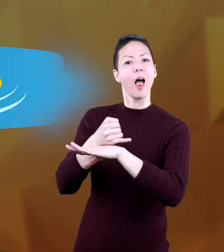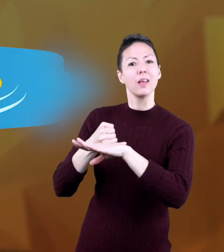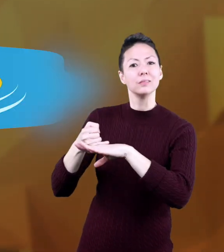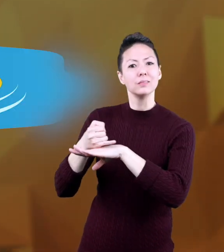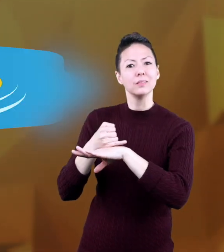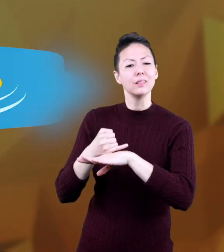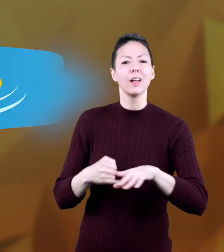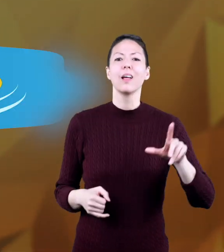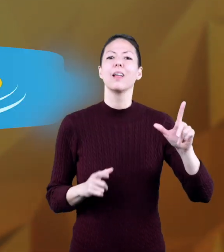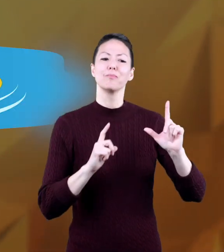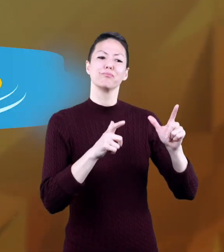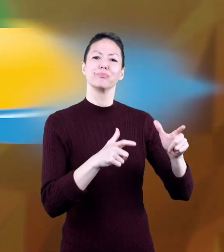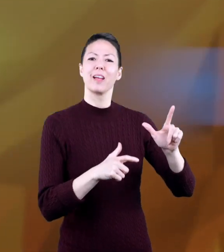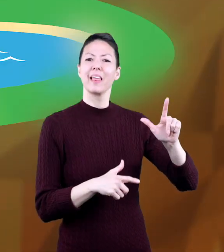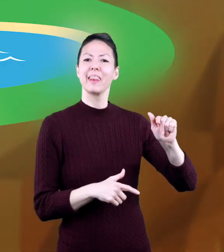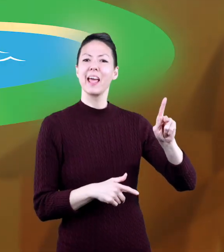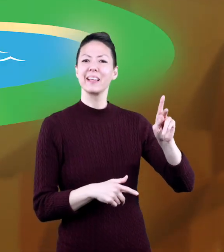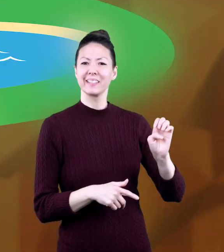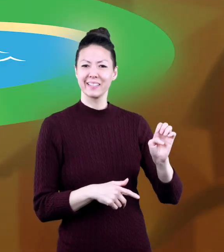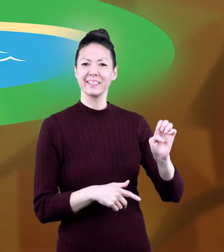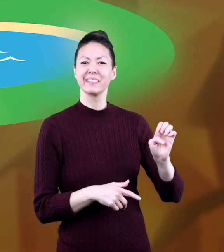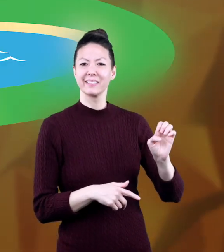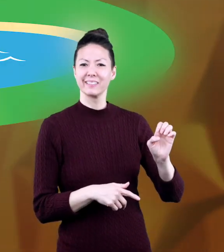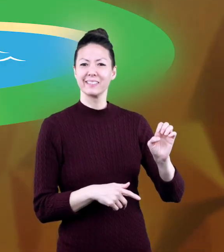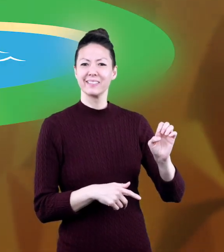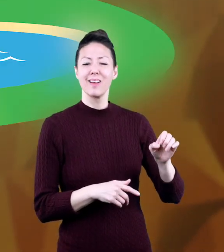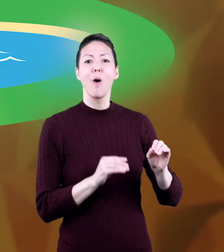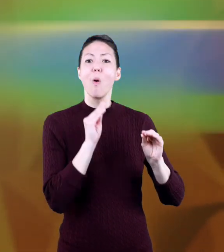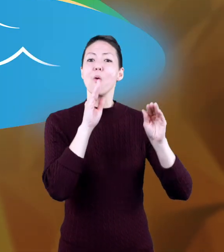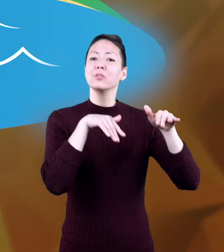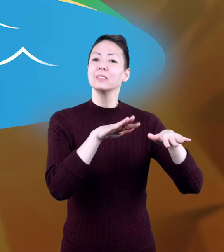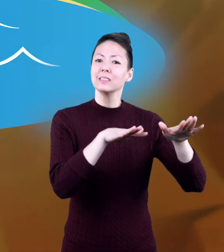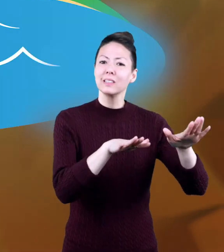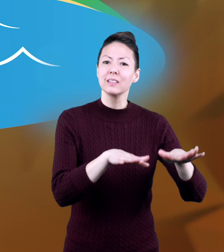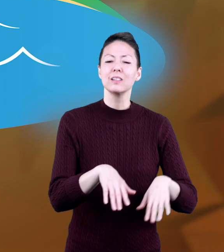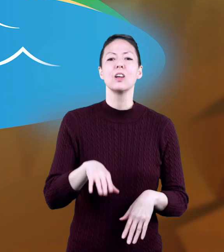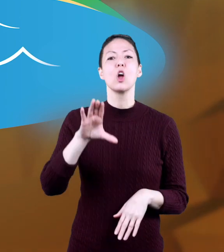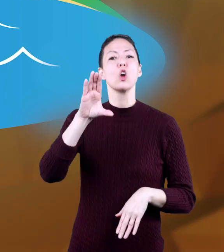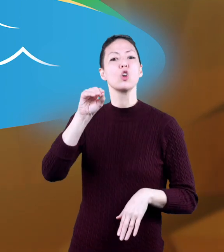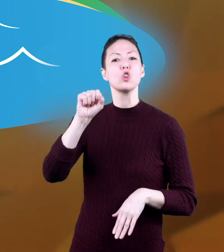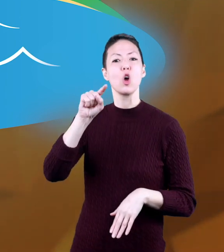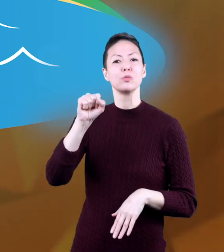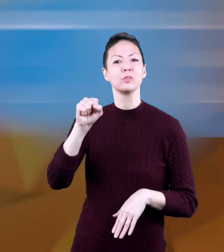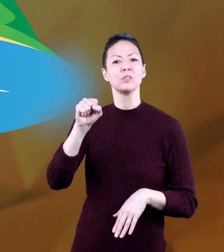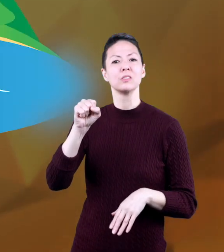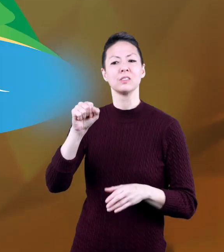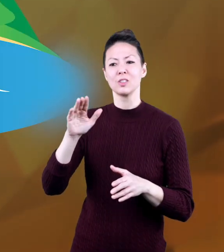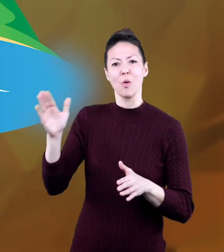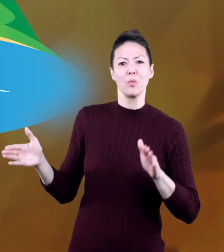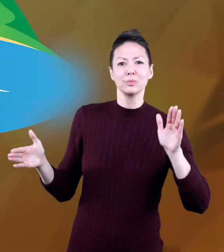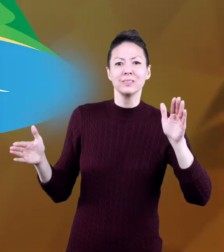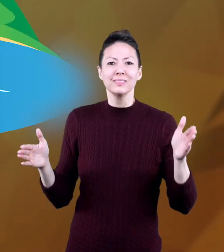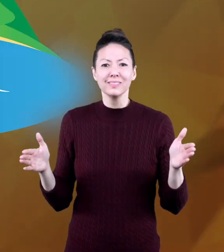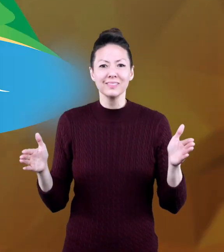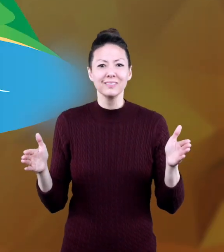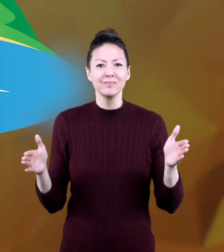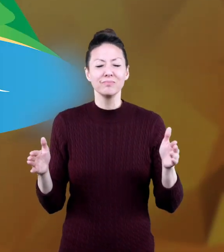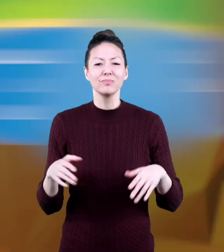Islands. Lakes. Oceans. Coasts.